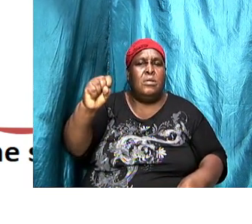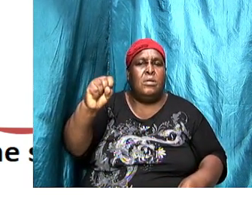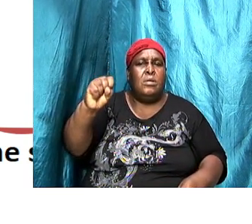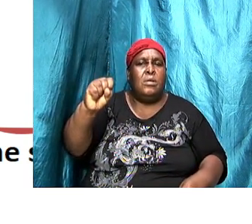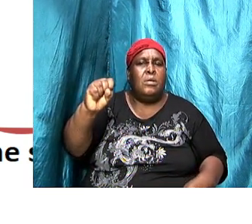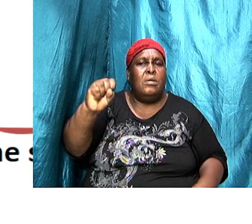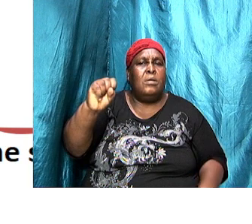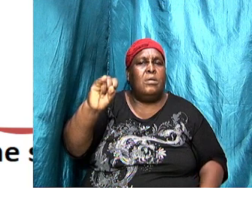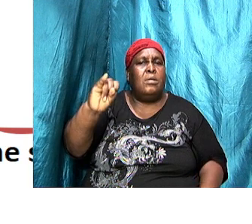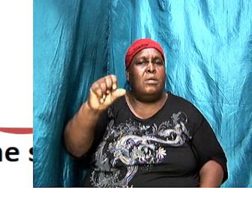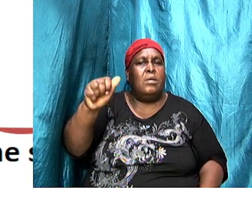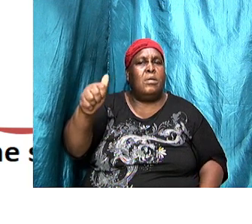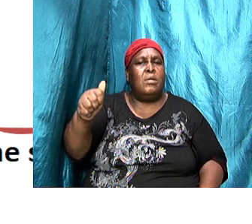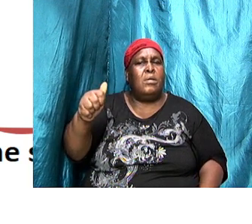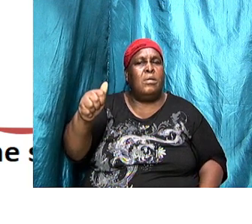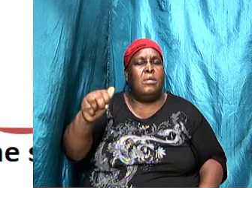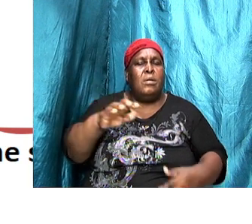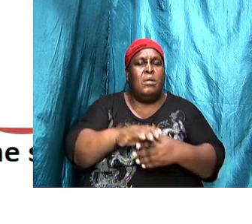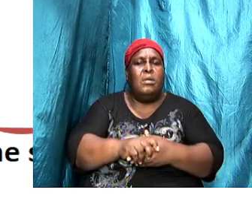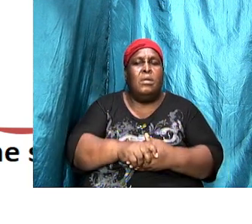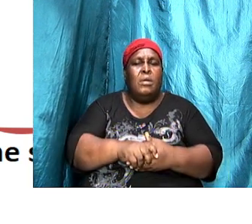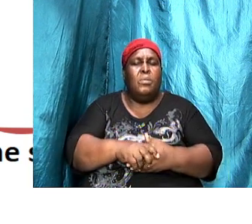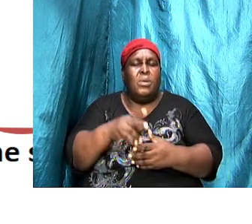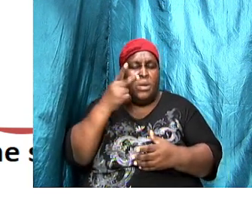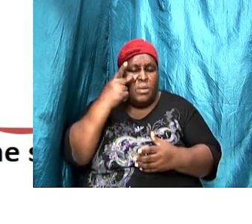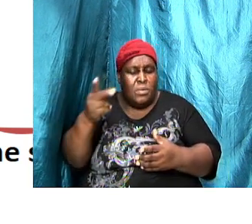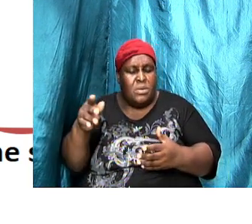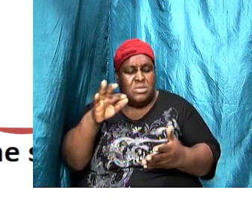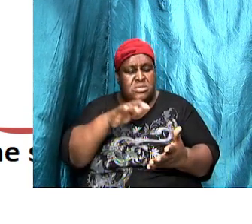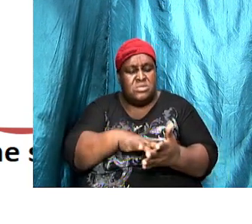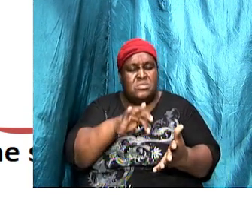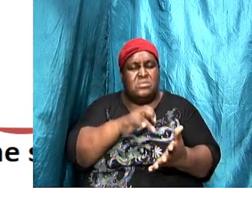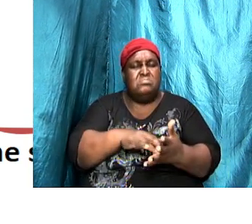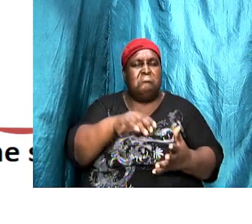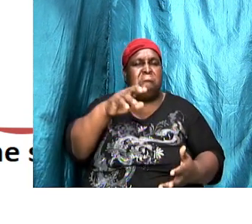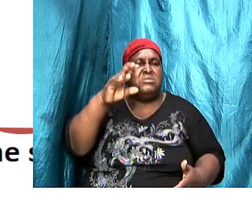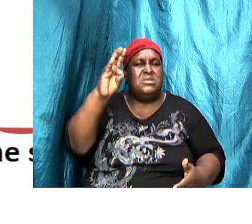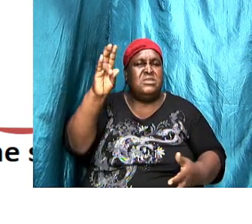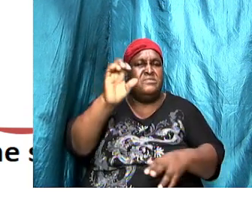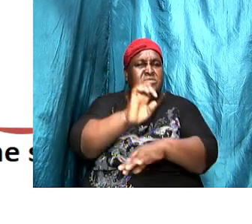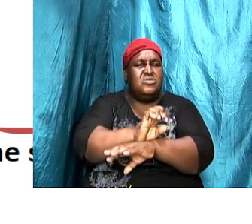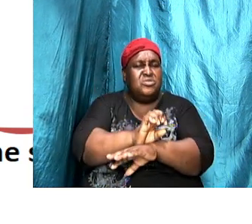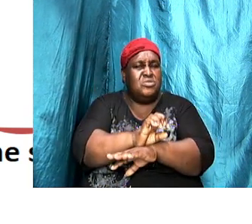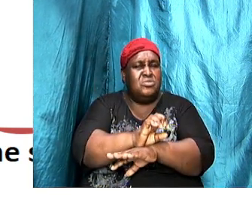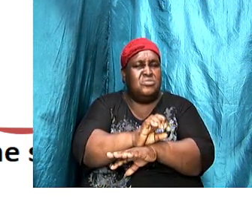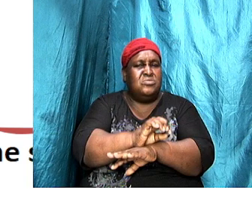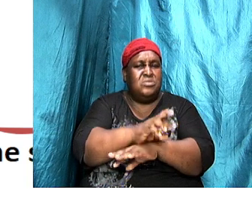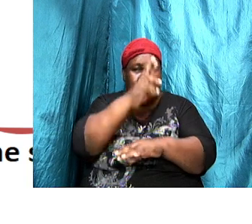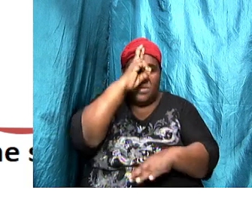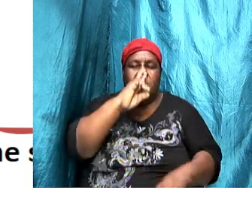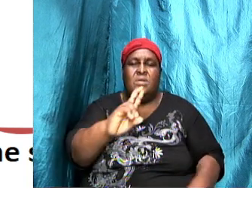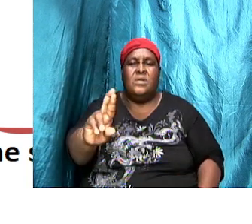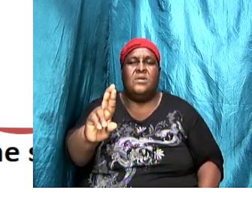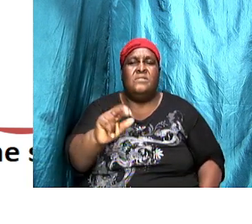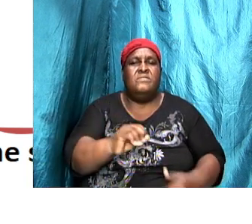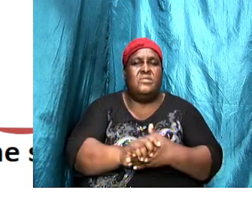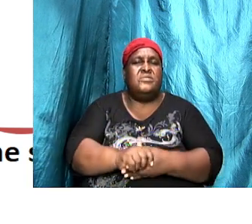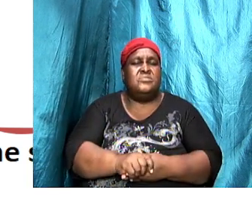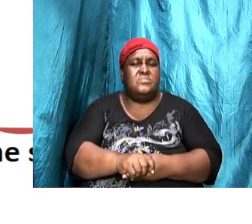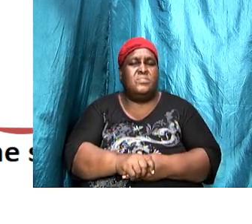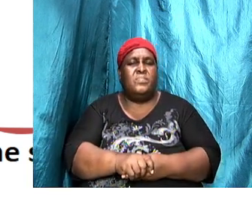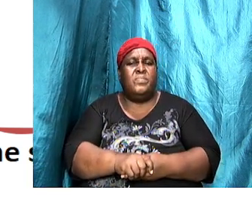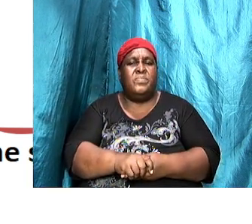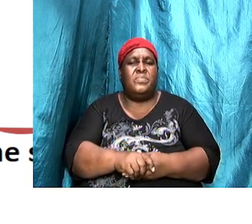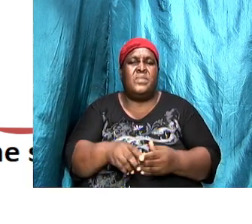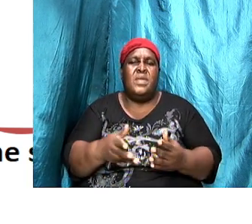we look at studying the seven churches in Revelation, there there is